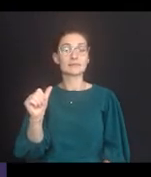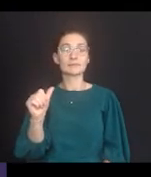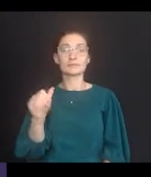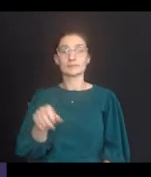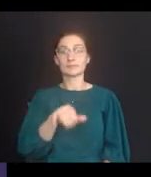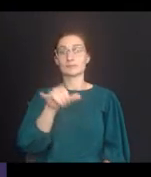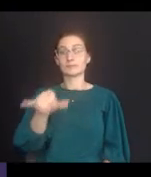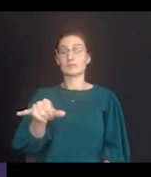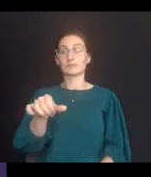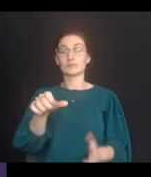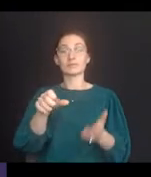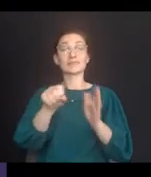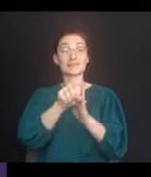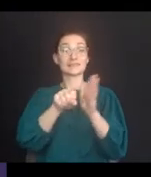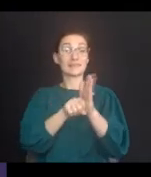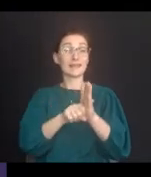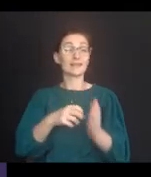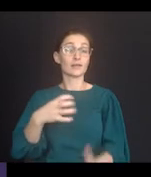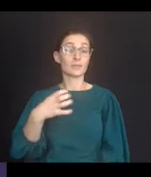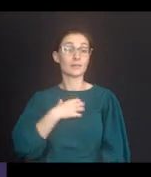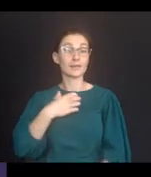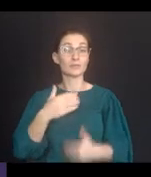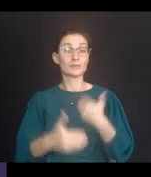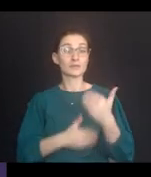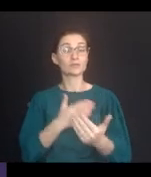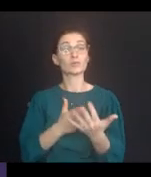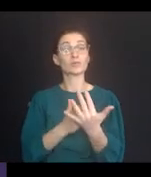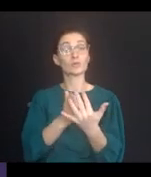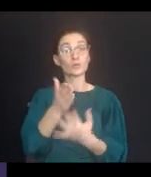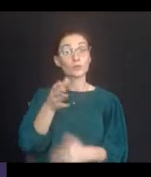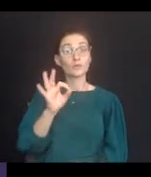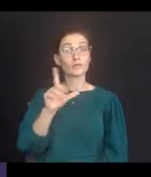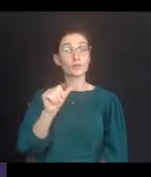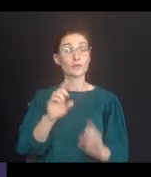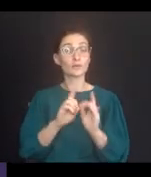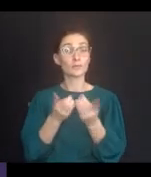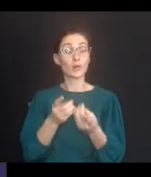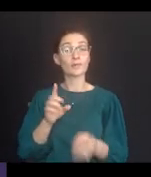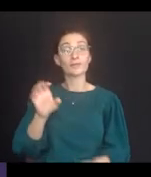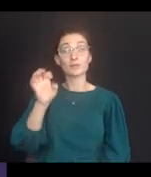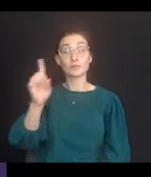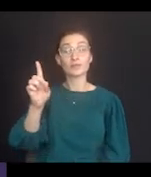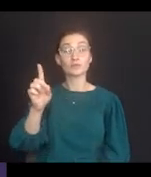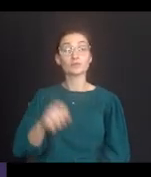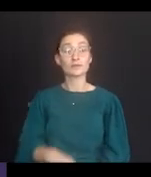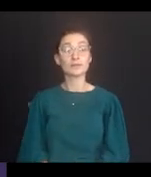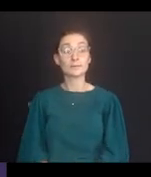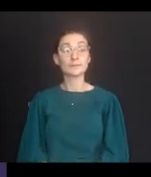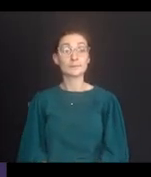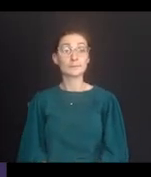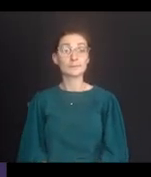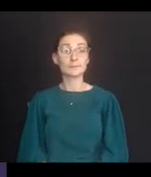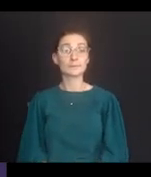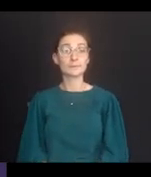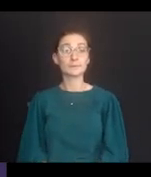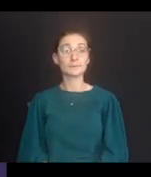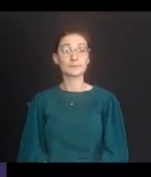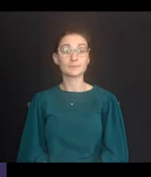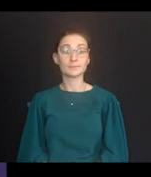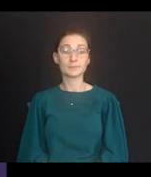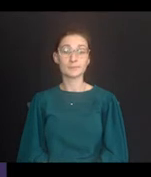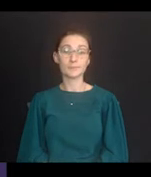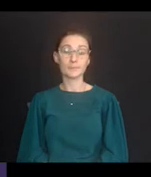You know, there is a state complaint procedure available through the Florida Department of Education Bureau of Exceptional Education Program.